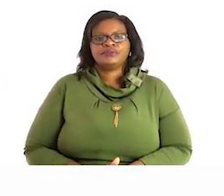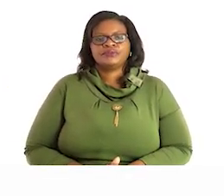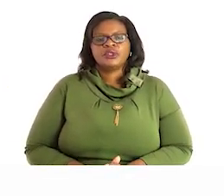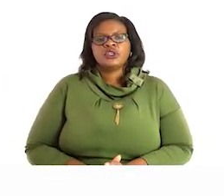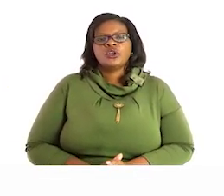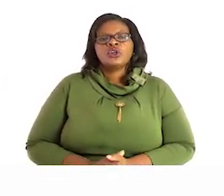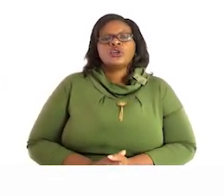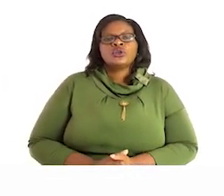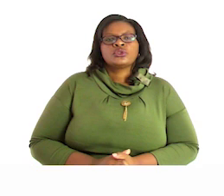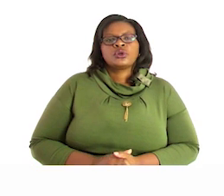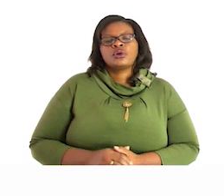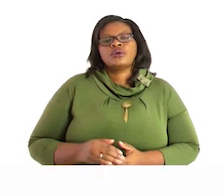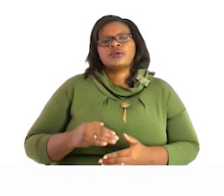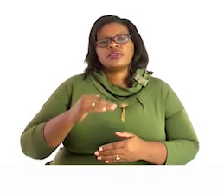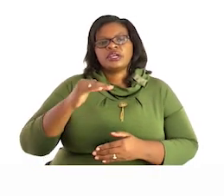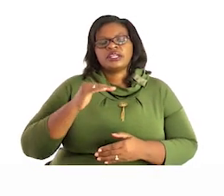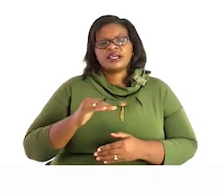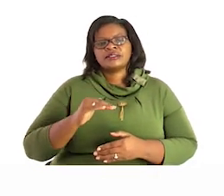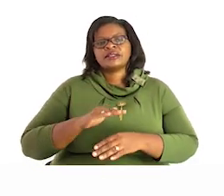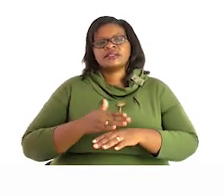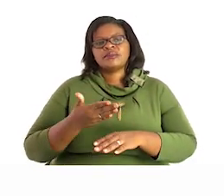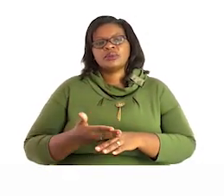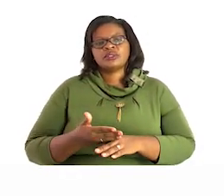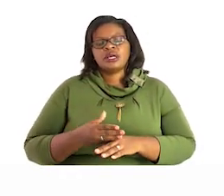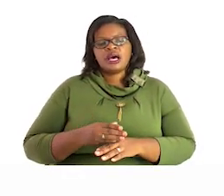now are going to focus on descending order